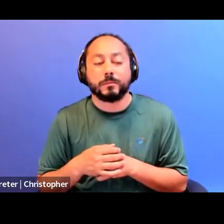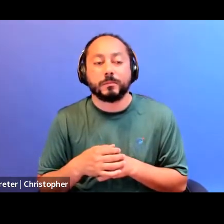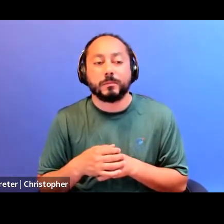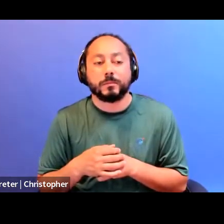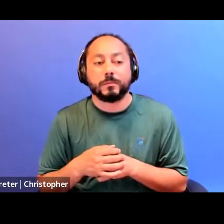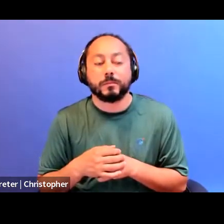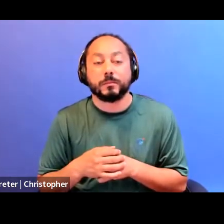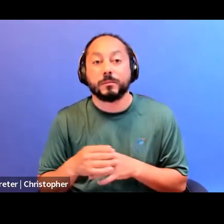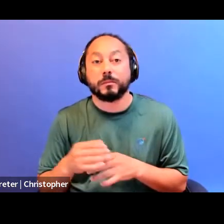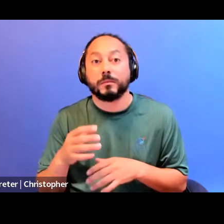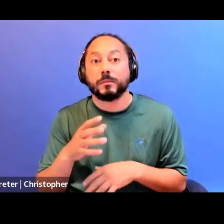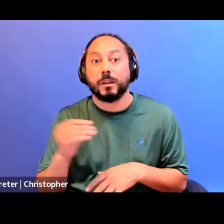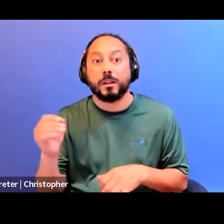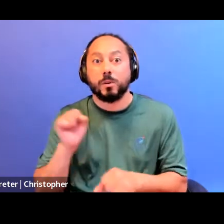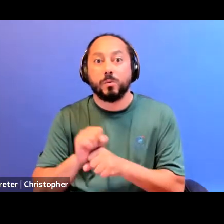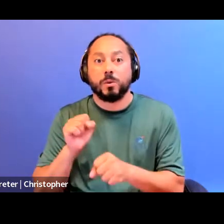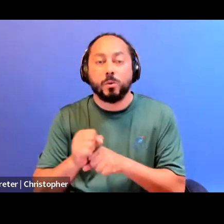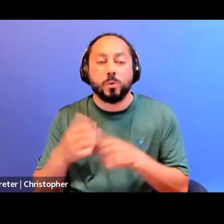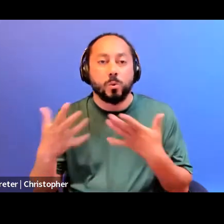politicized.